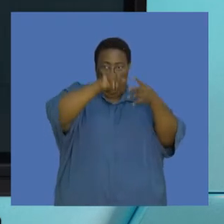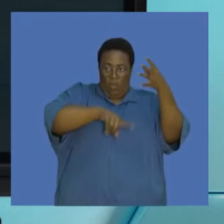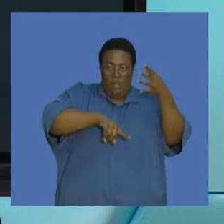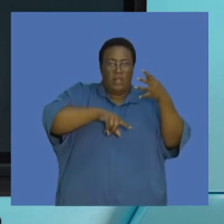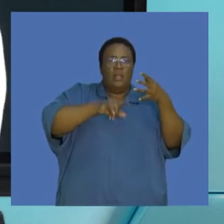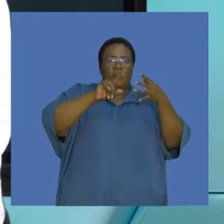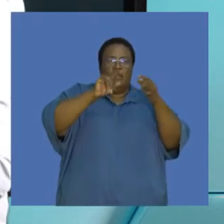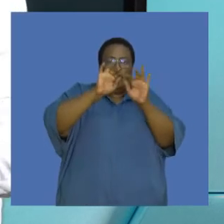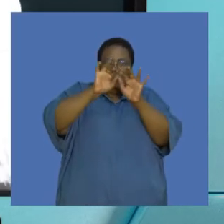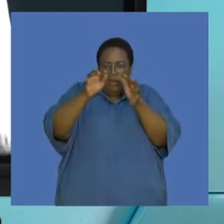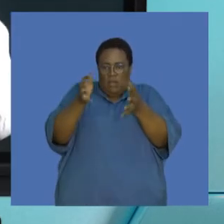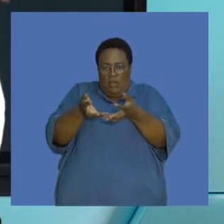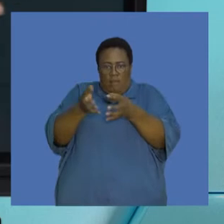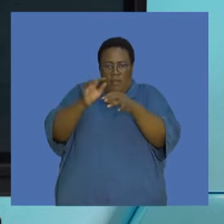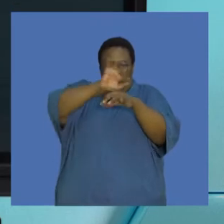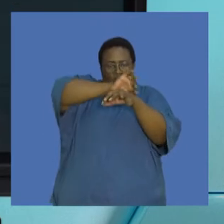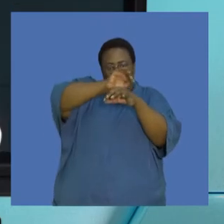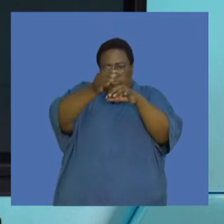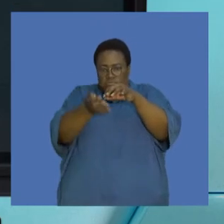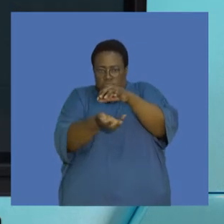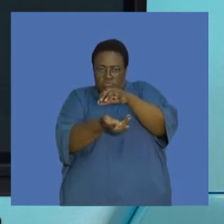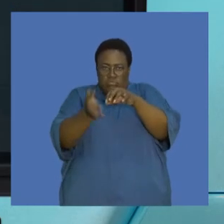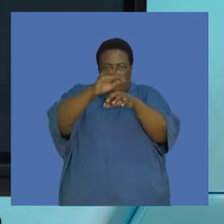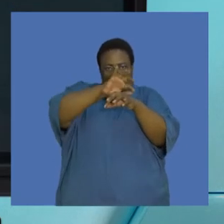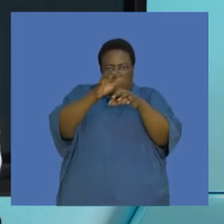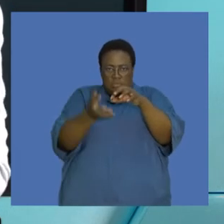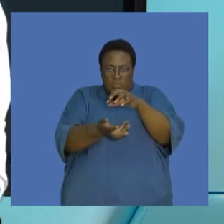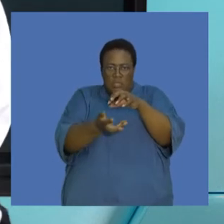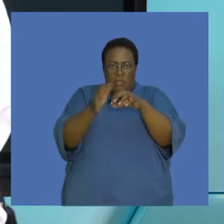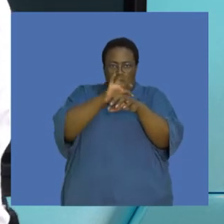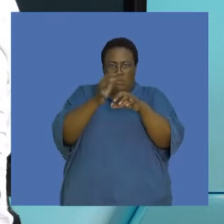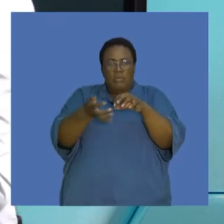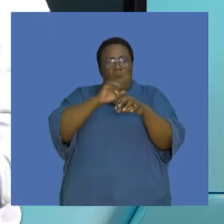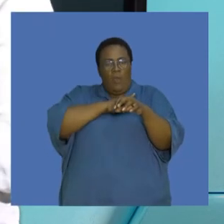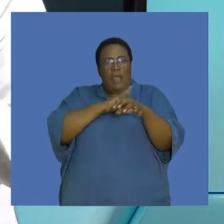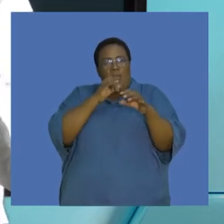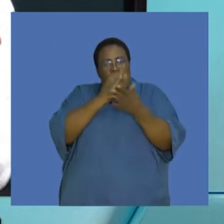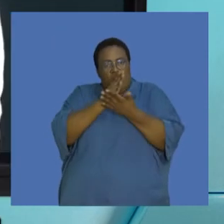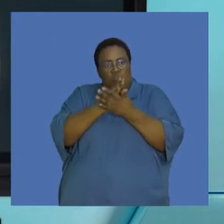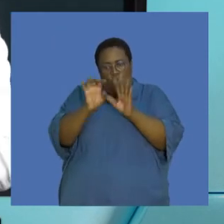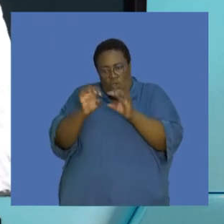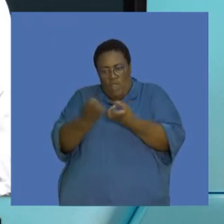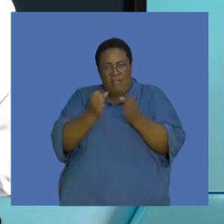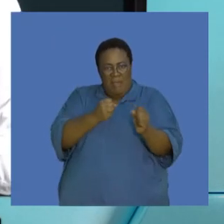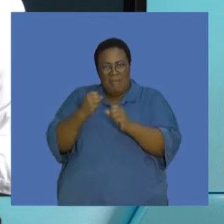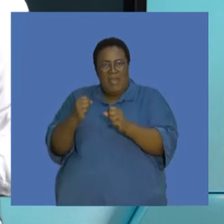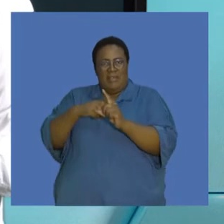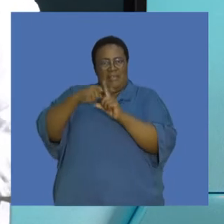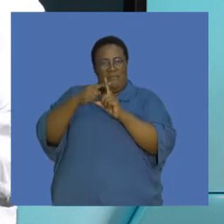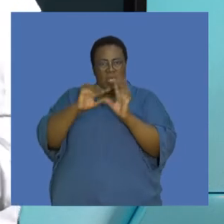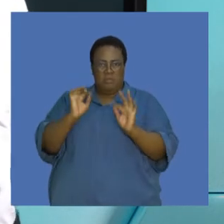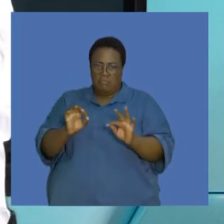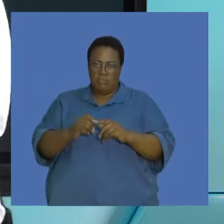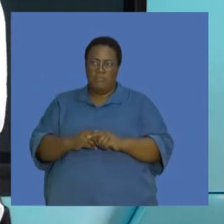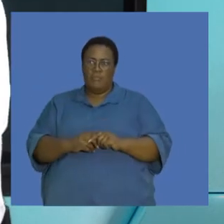the temperature around the Earth and that we experience is maintained within a stable global temperature. And